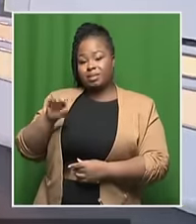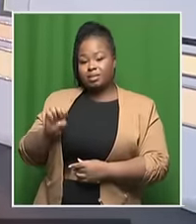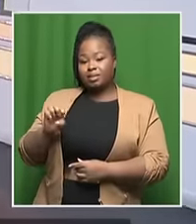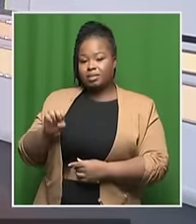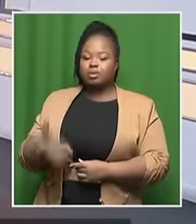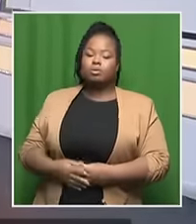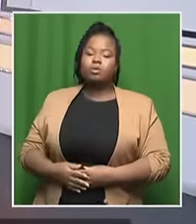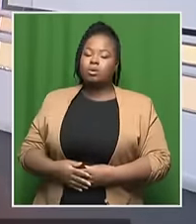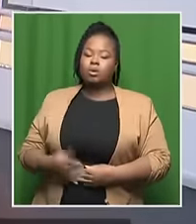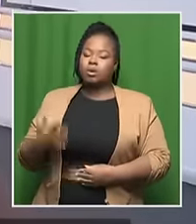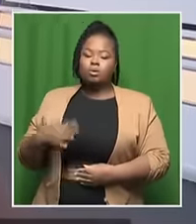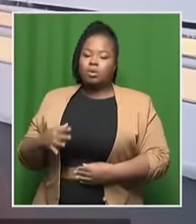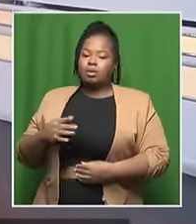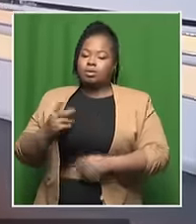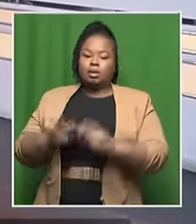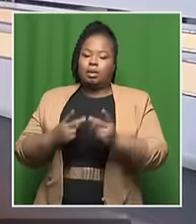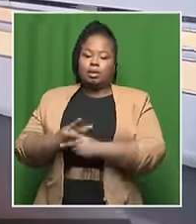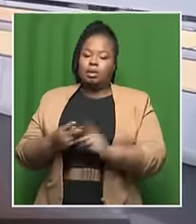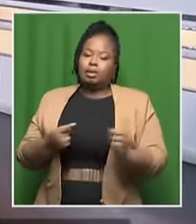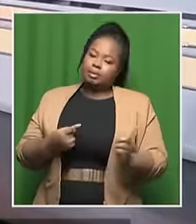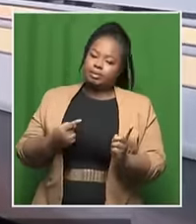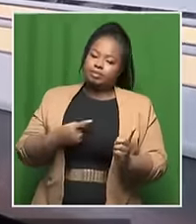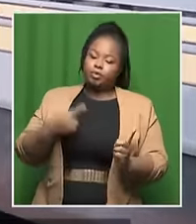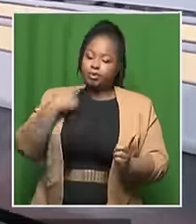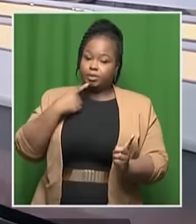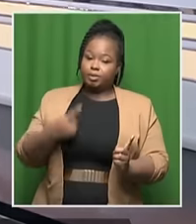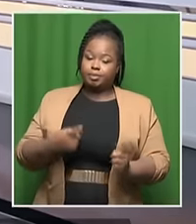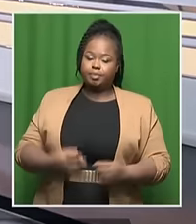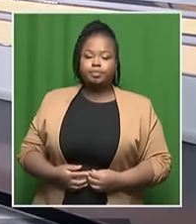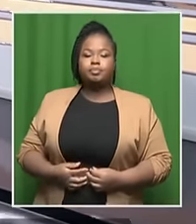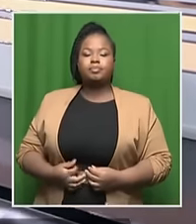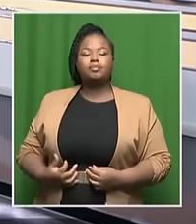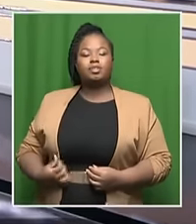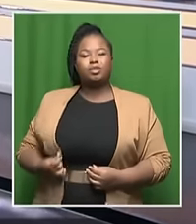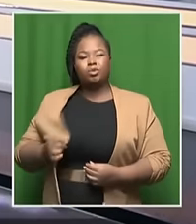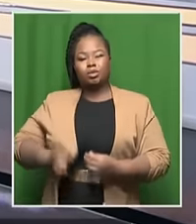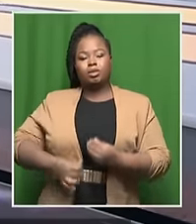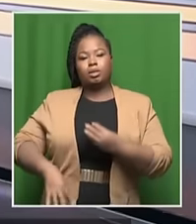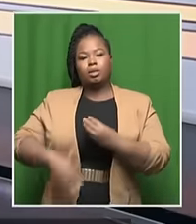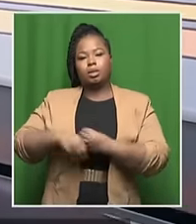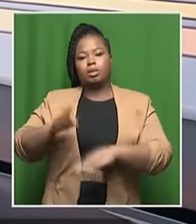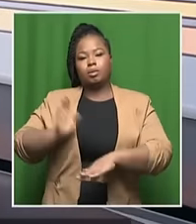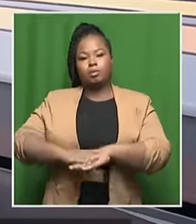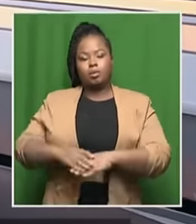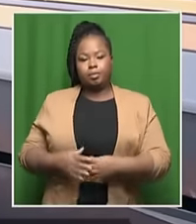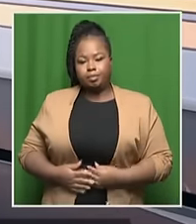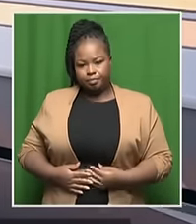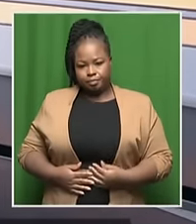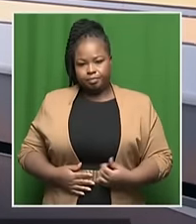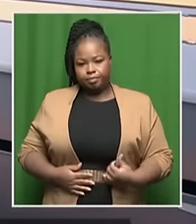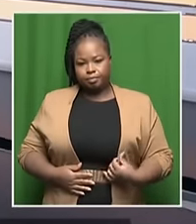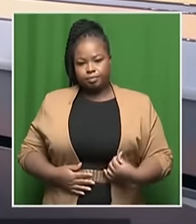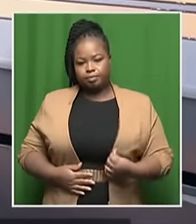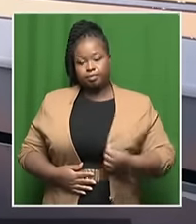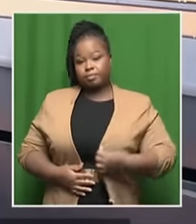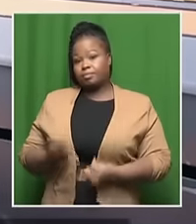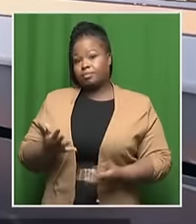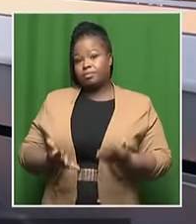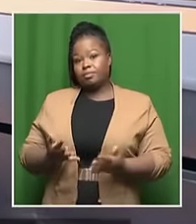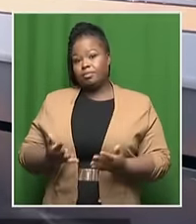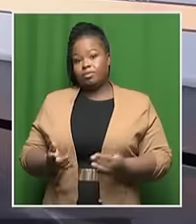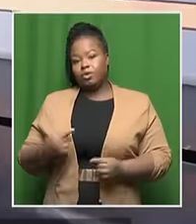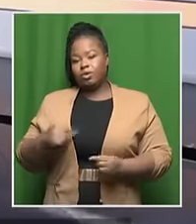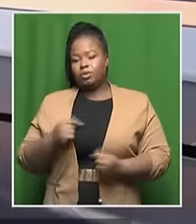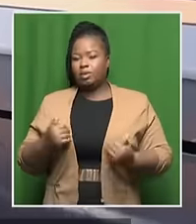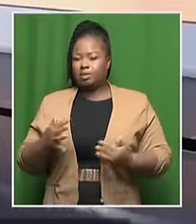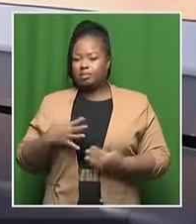not to repeat what Dr. Turton has said, but perhaps to add any points to that. And maybe the starting point, and I want